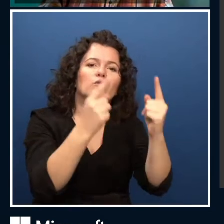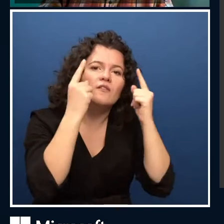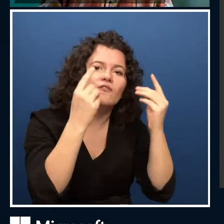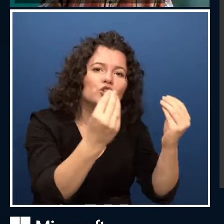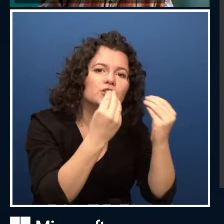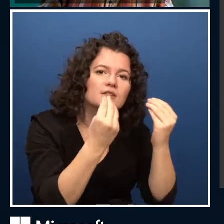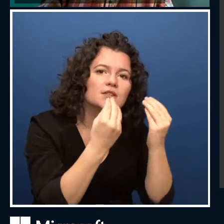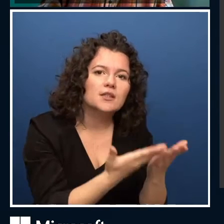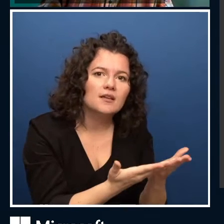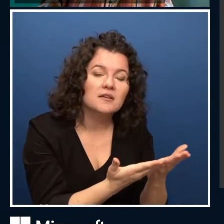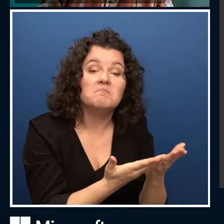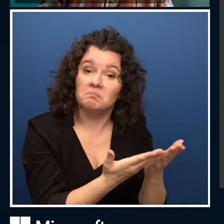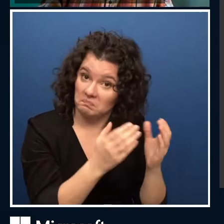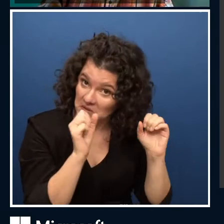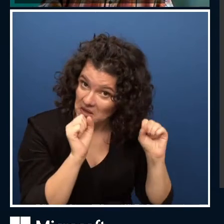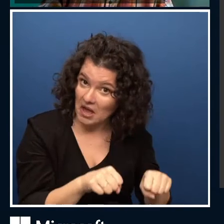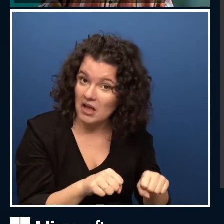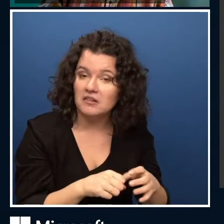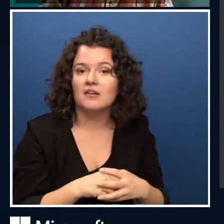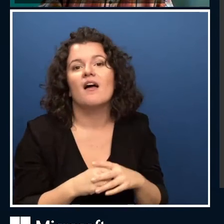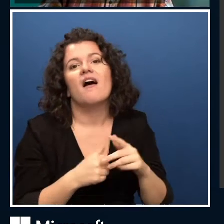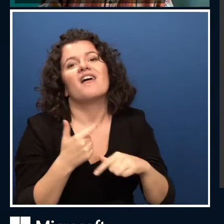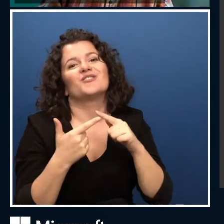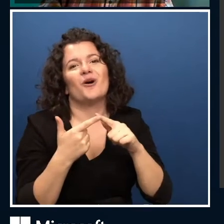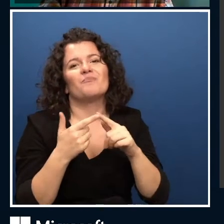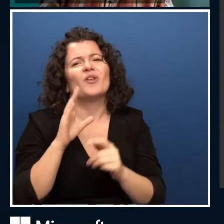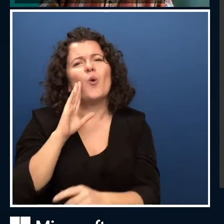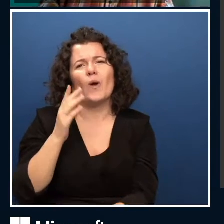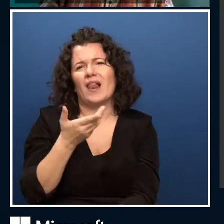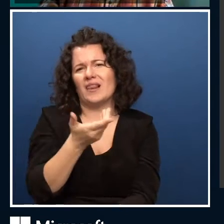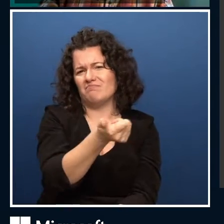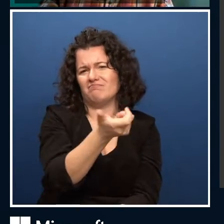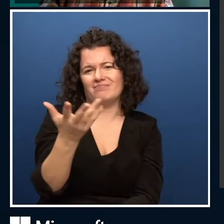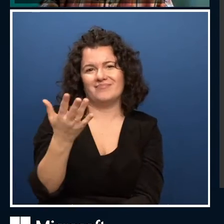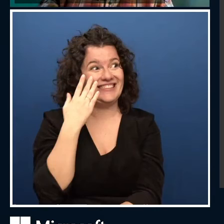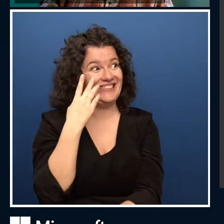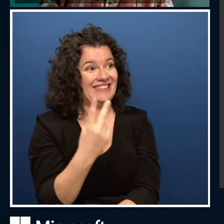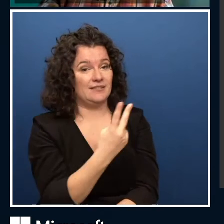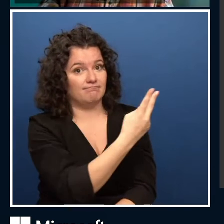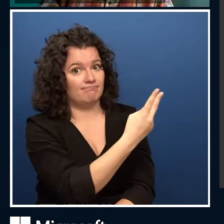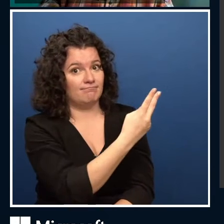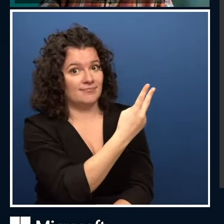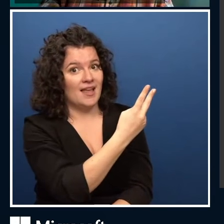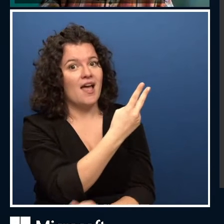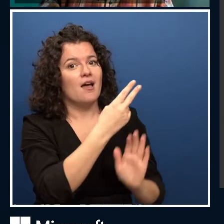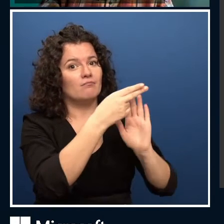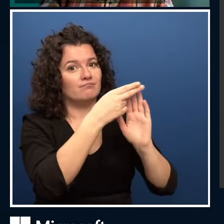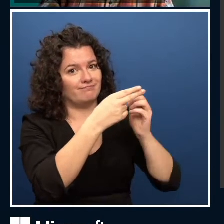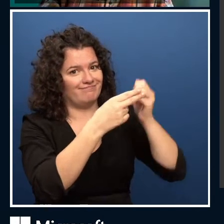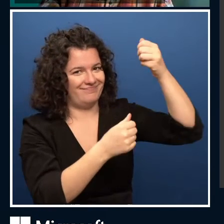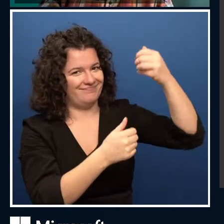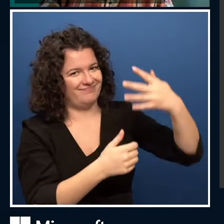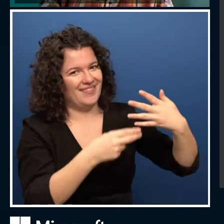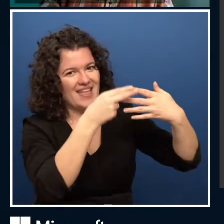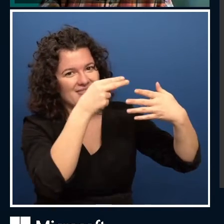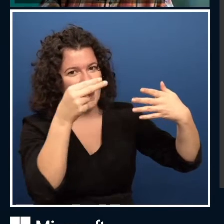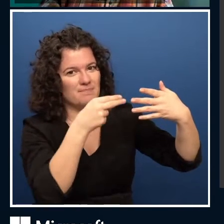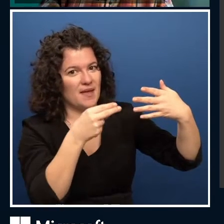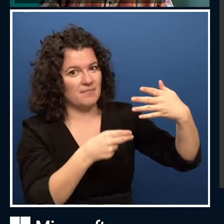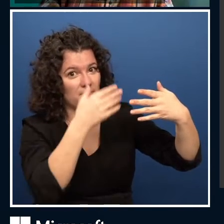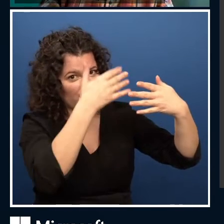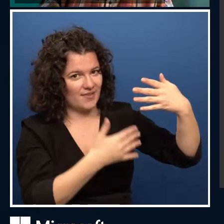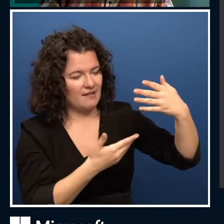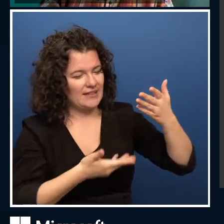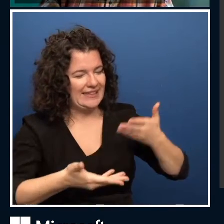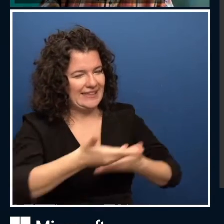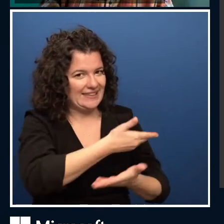Microsoft, is going to be leading that panel and talking to a variety of different perspectives on what that looks like. So stick with us. We'll hear from them